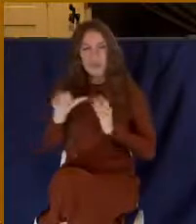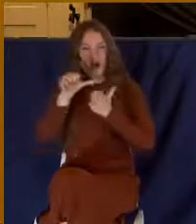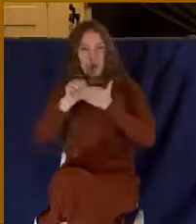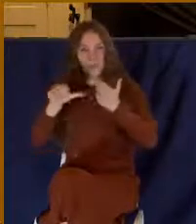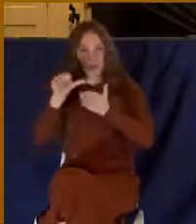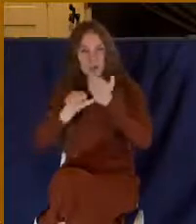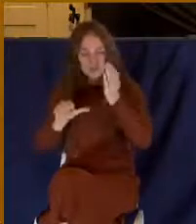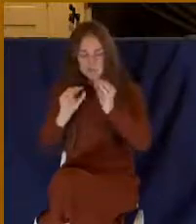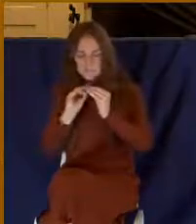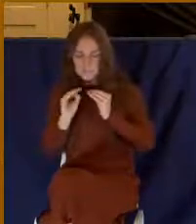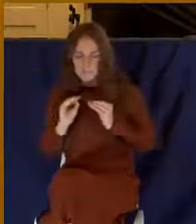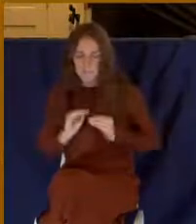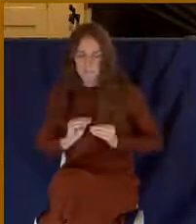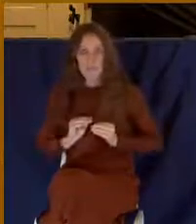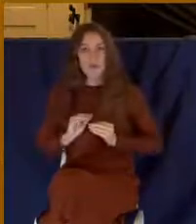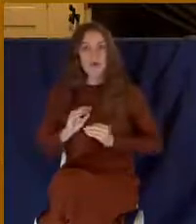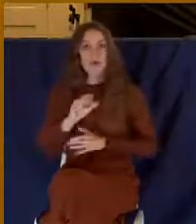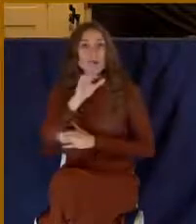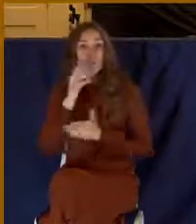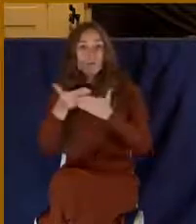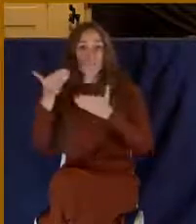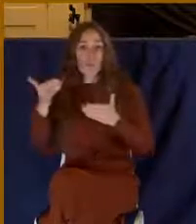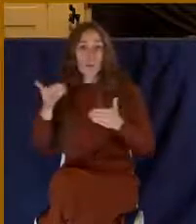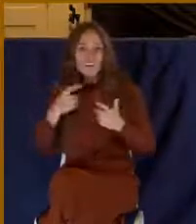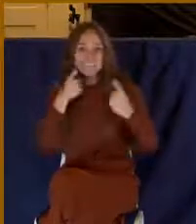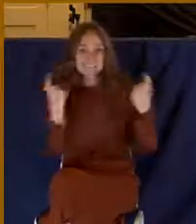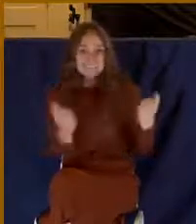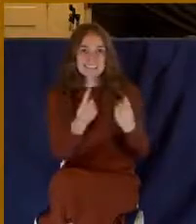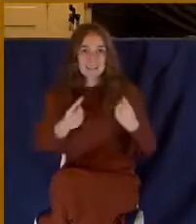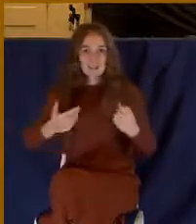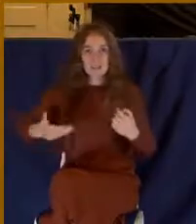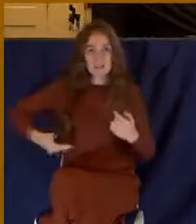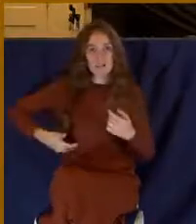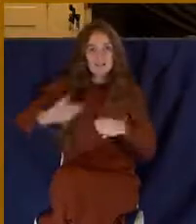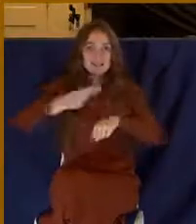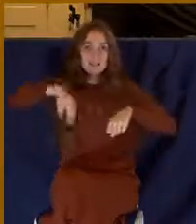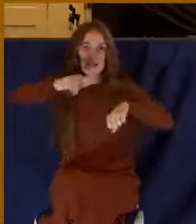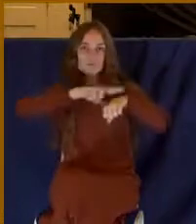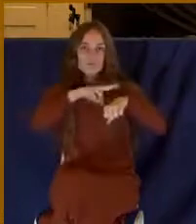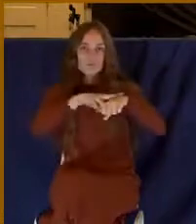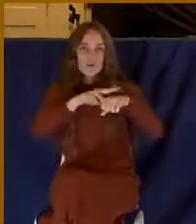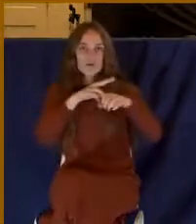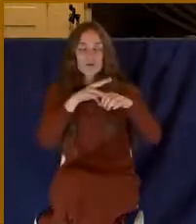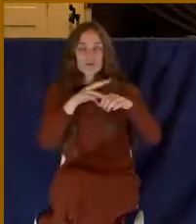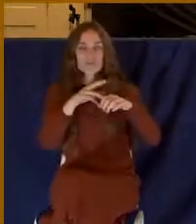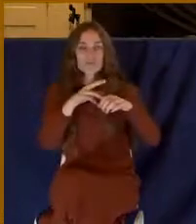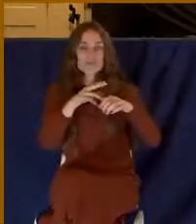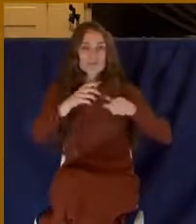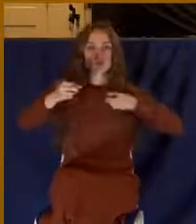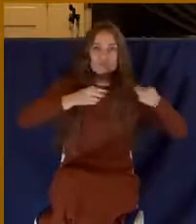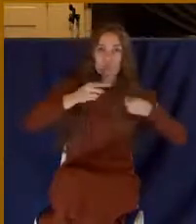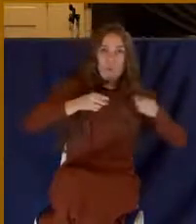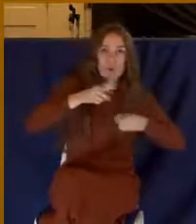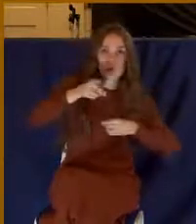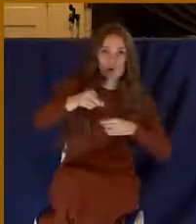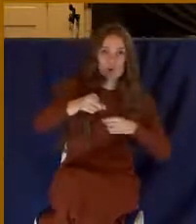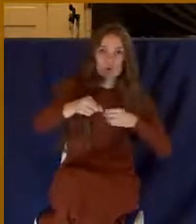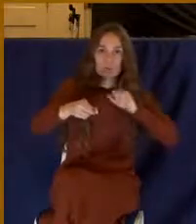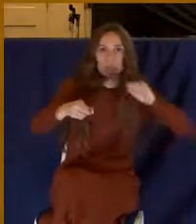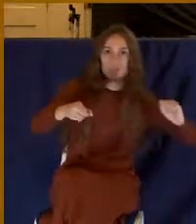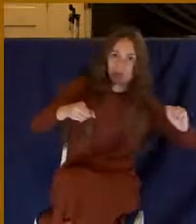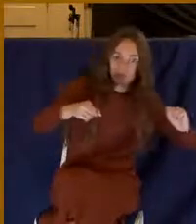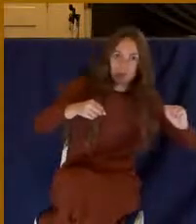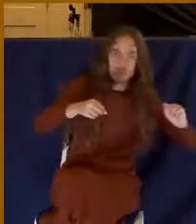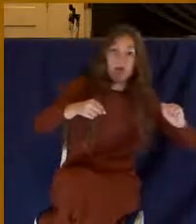the sin nature. Now you don't have to listen to that sin nature anymore. You know why? It's been cut away from you. It's been divorced